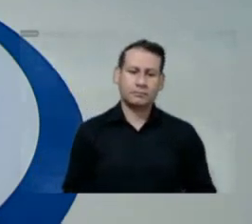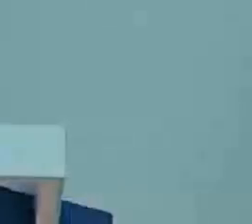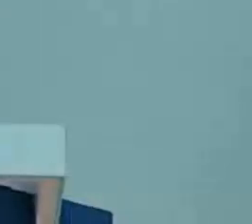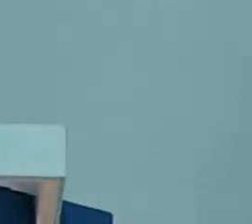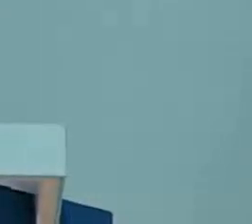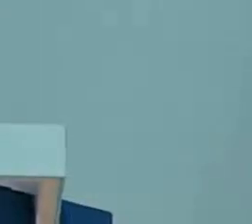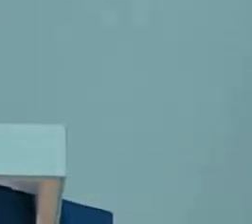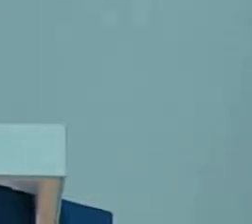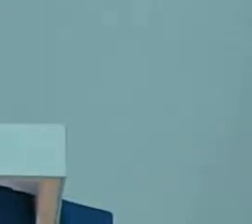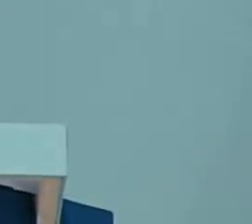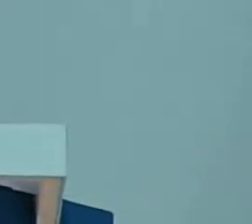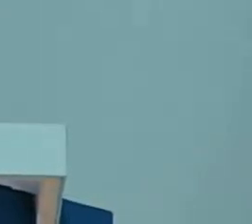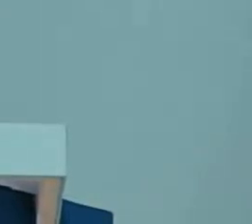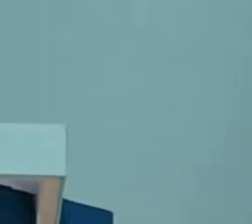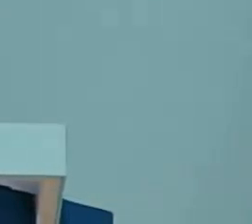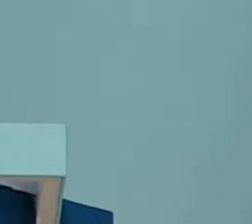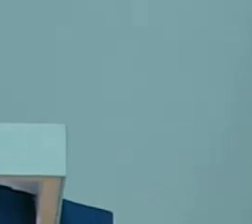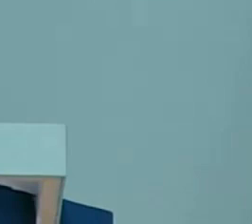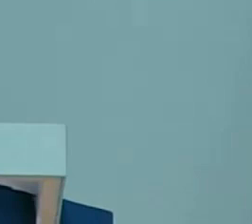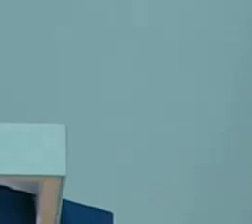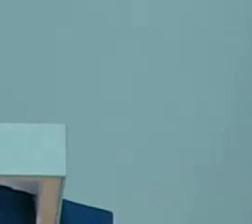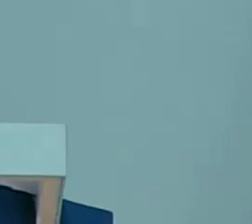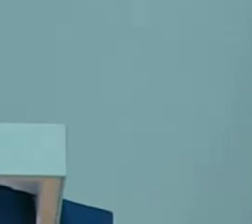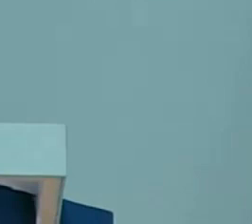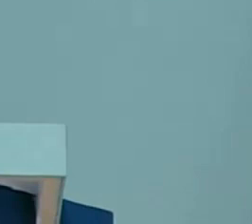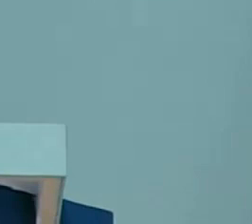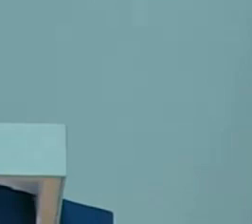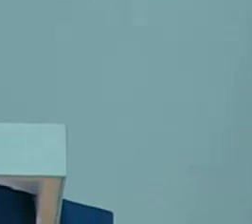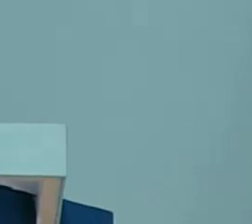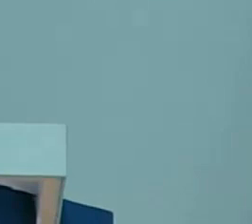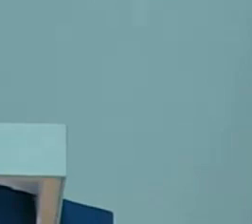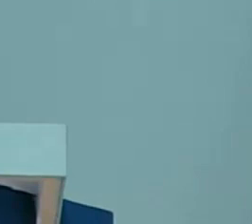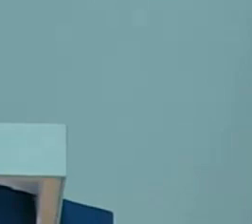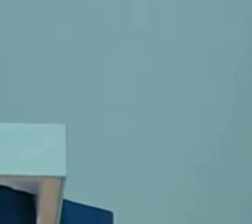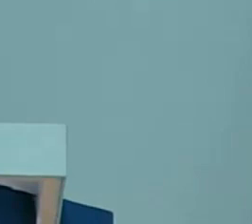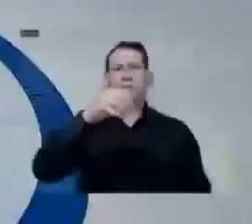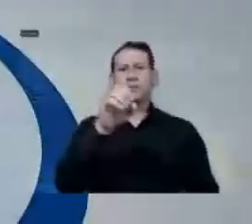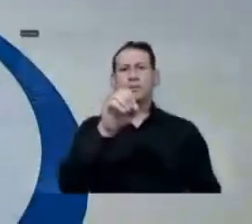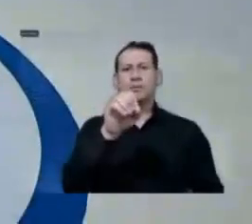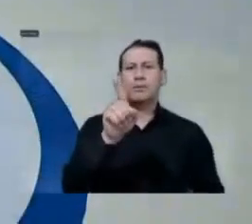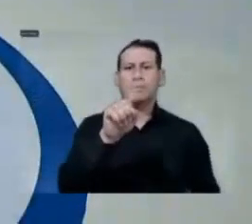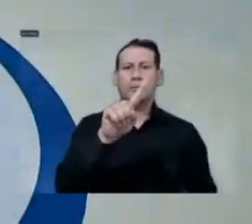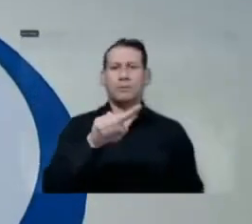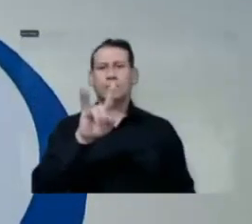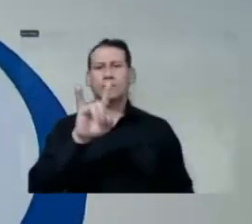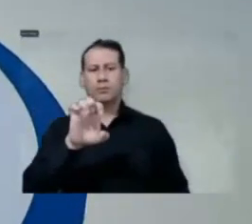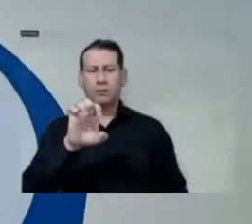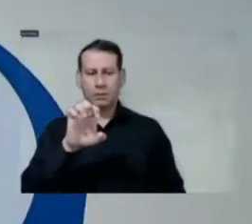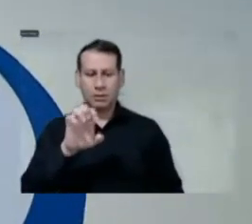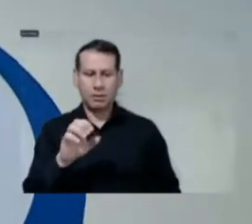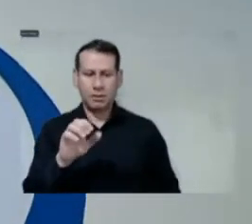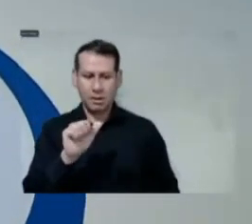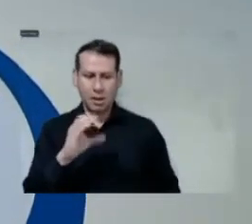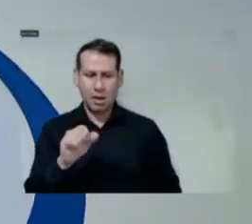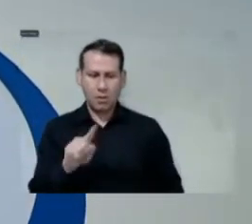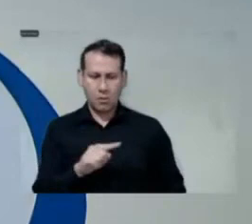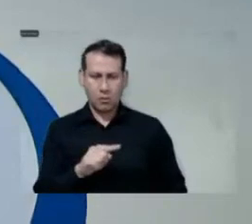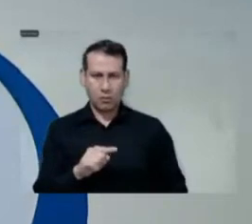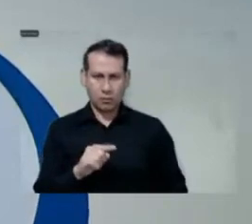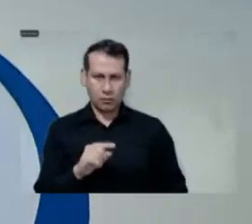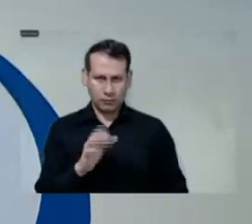So, I'm going to go to Consuela Costa, CTL Consultant. Many thanks.